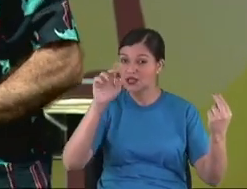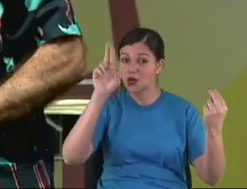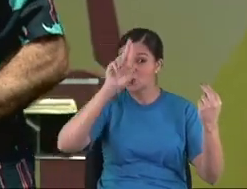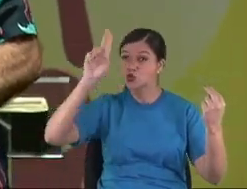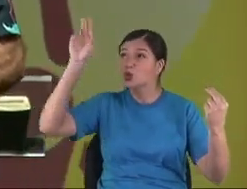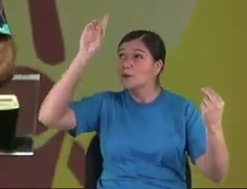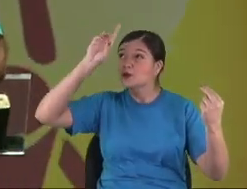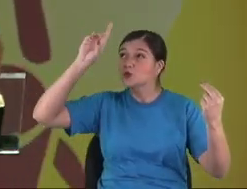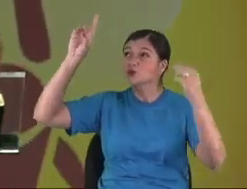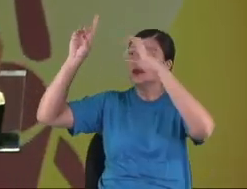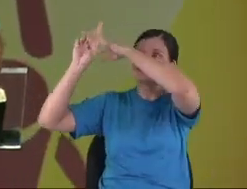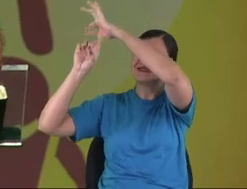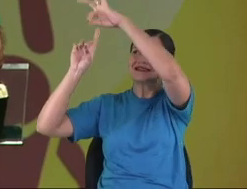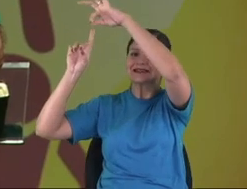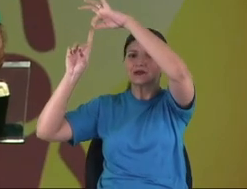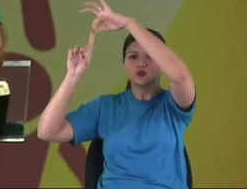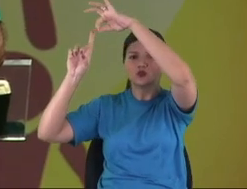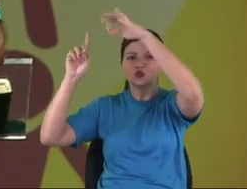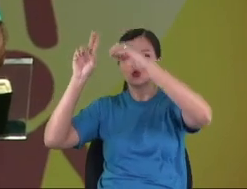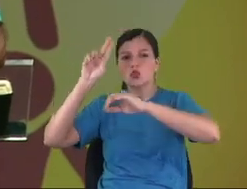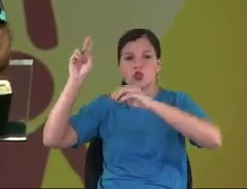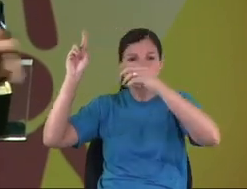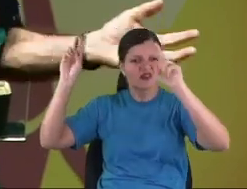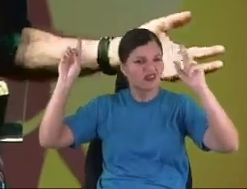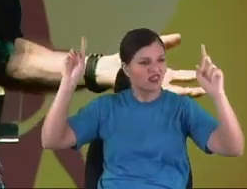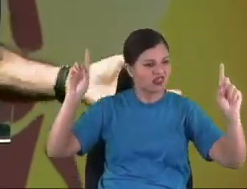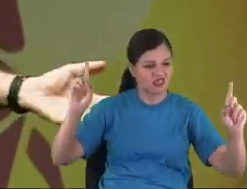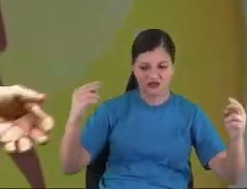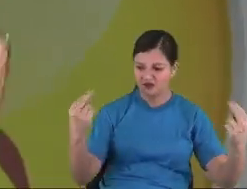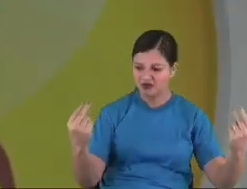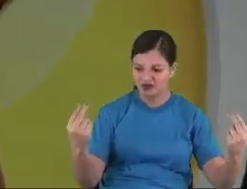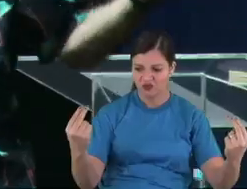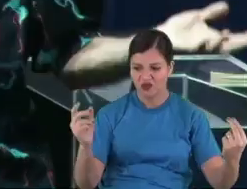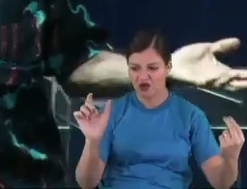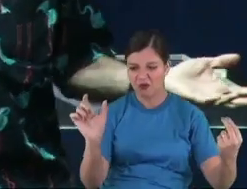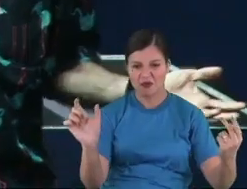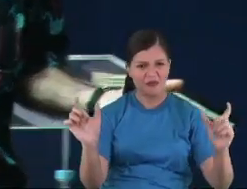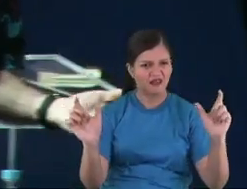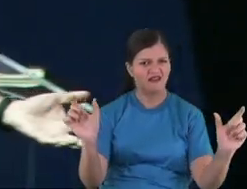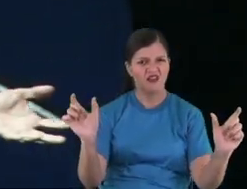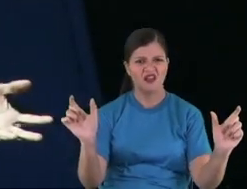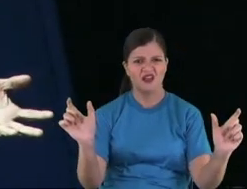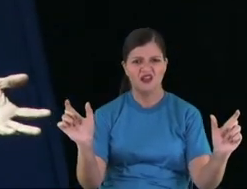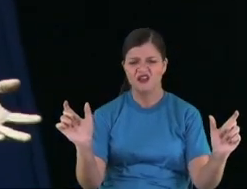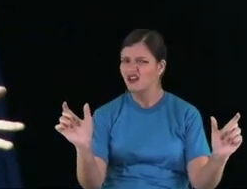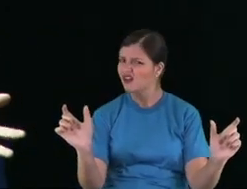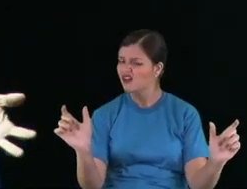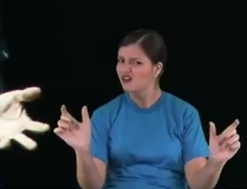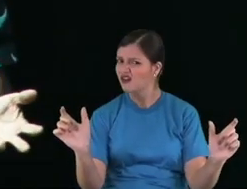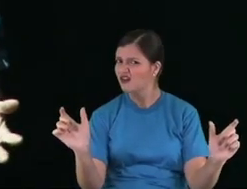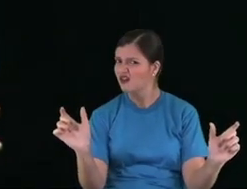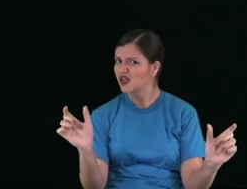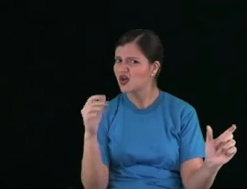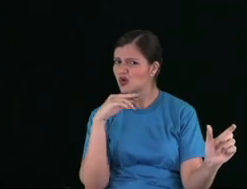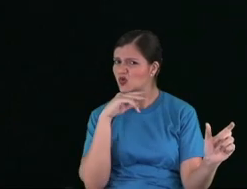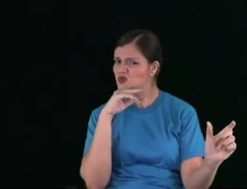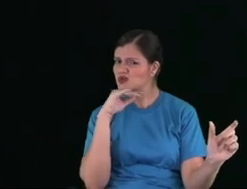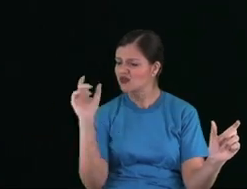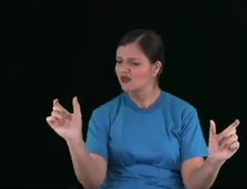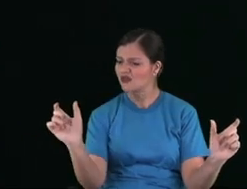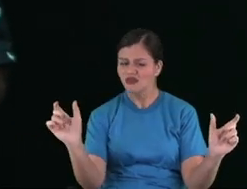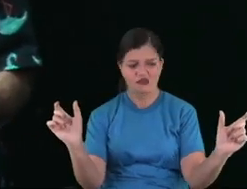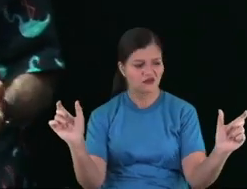You put in the name of God in a blessed level. It's like a frustration world.